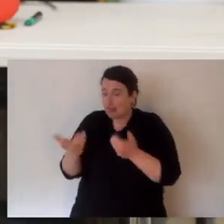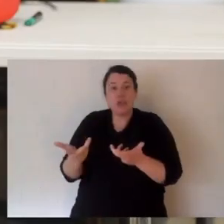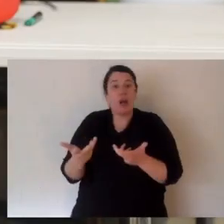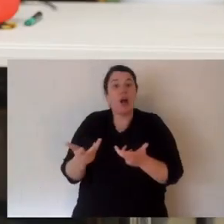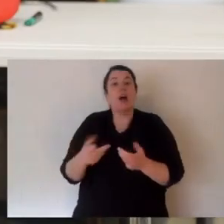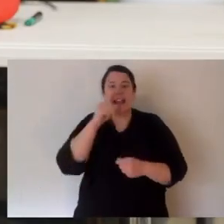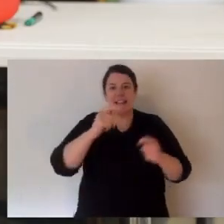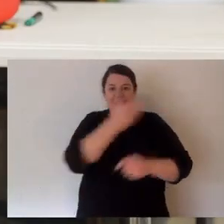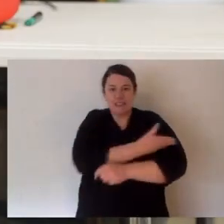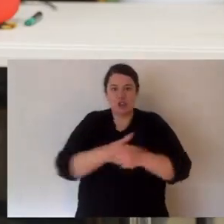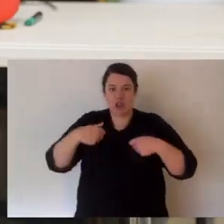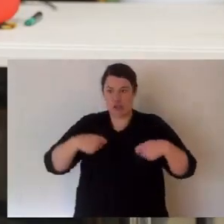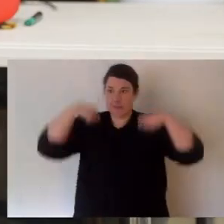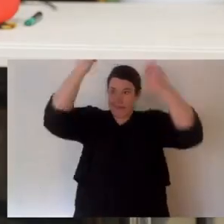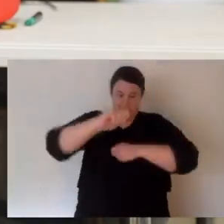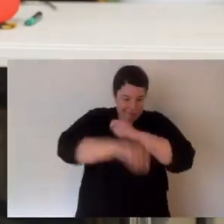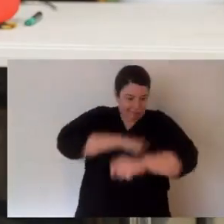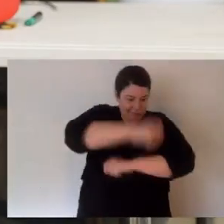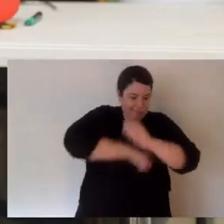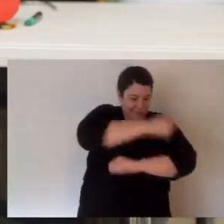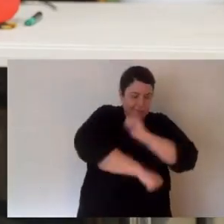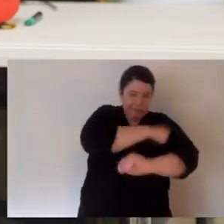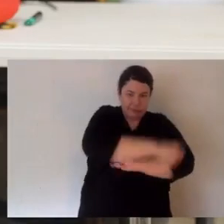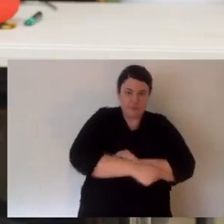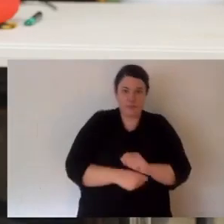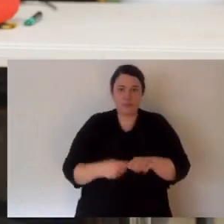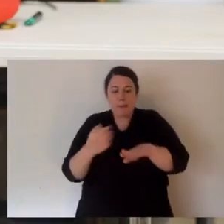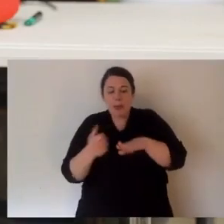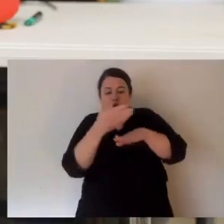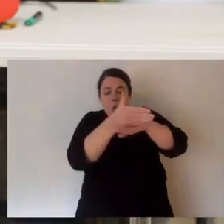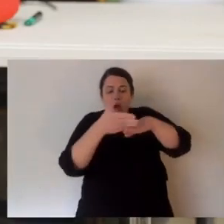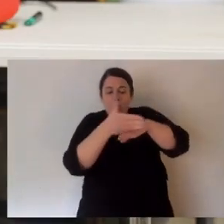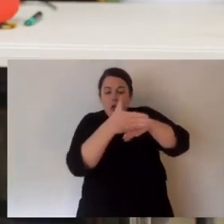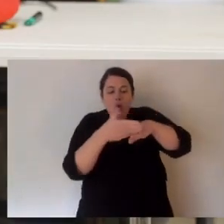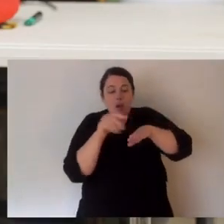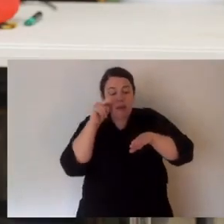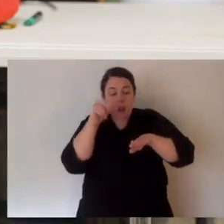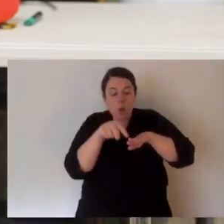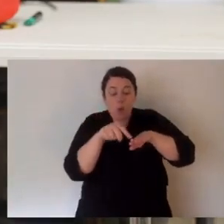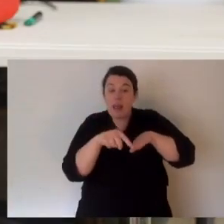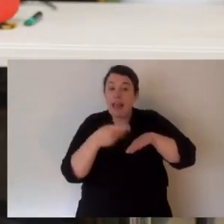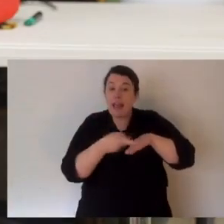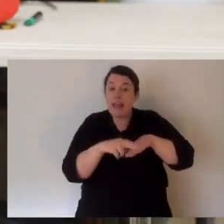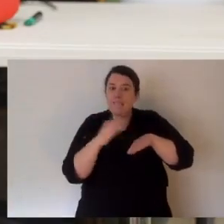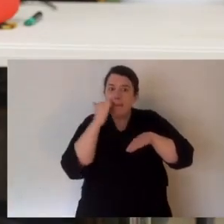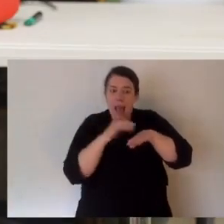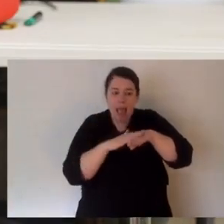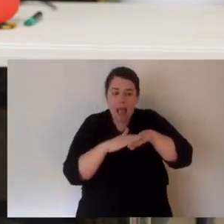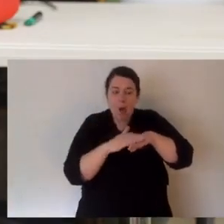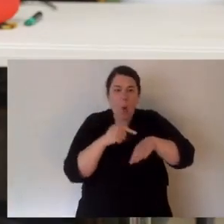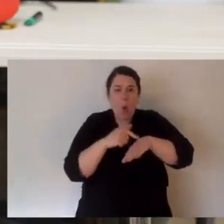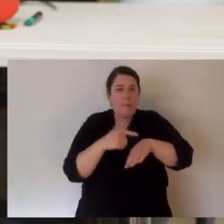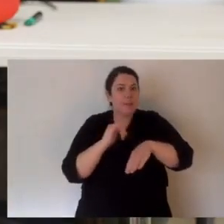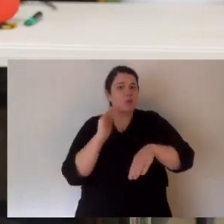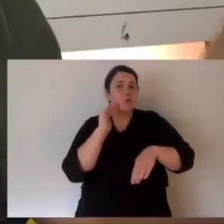to. You start at the bite. You want to keep a little bit of your fingers out at the end so that you can tell if they're bruised or blackened or the bandage is too